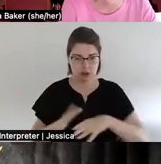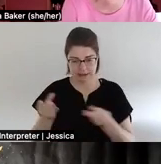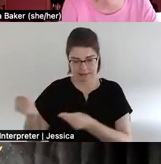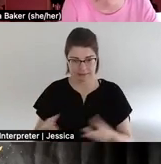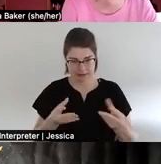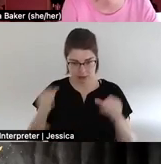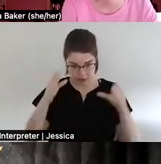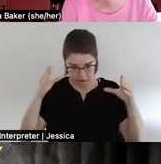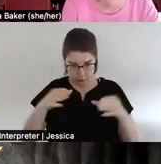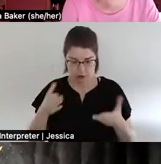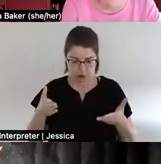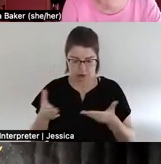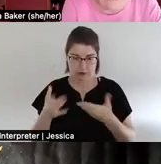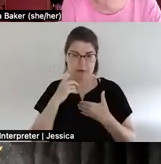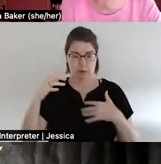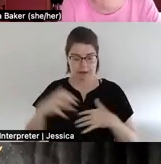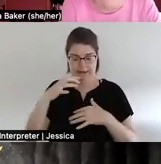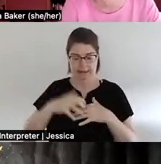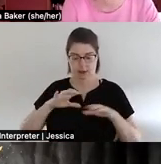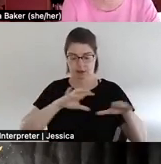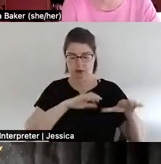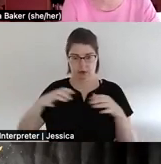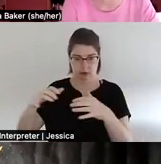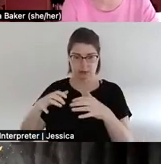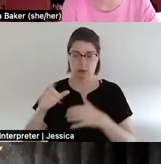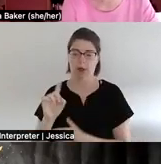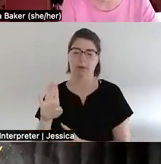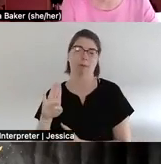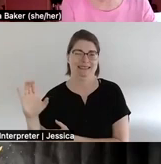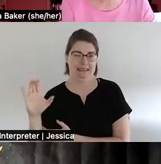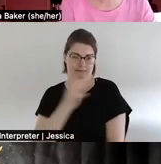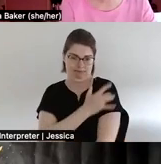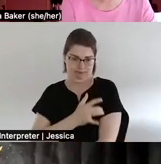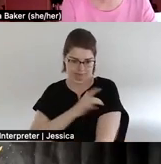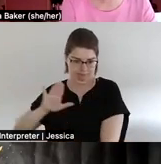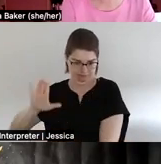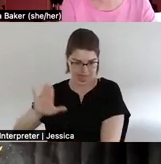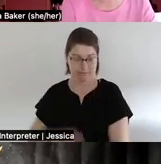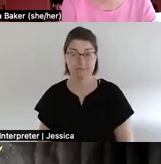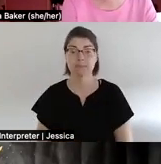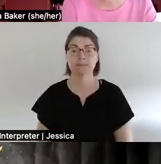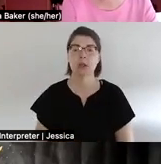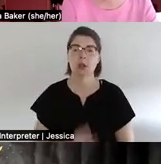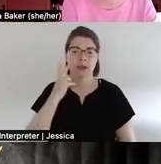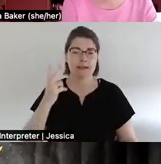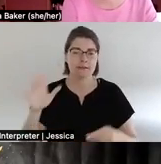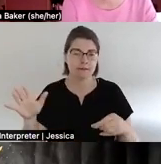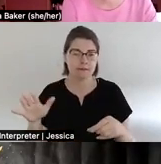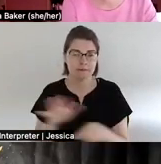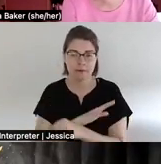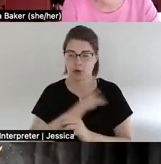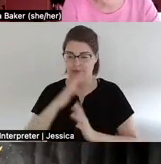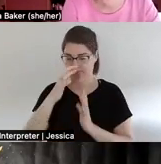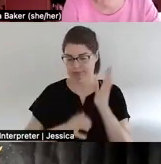Focusing Services to Indigenous Nations in British Columbia. And you can see a more fulsome brief bio